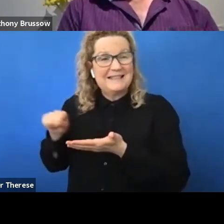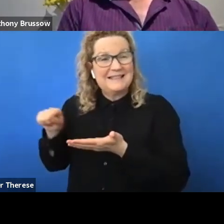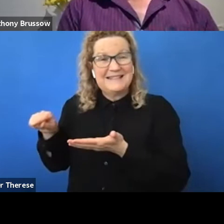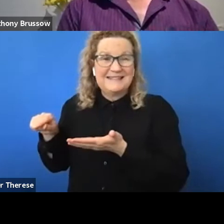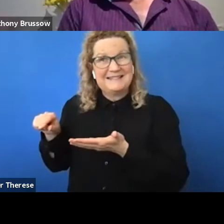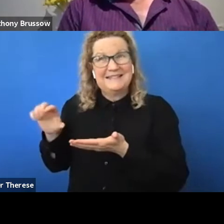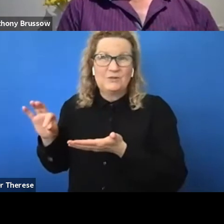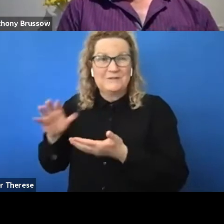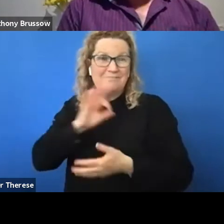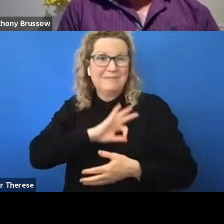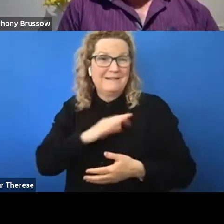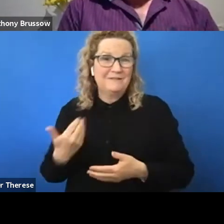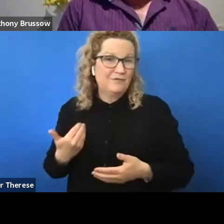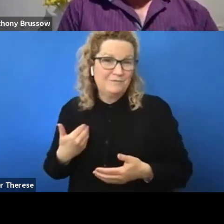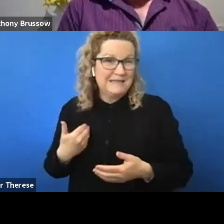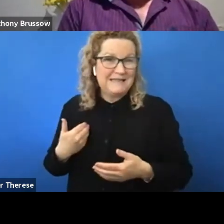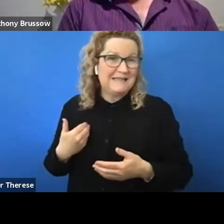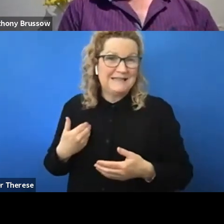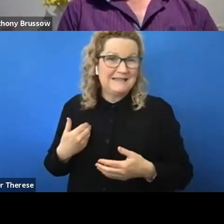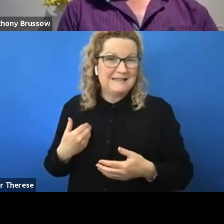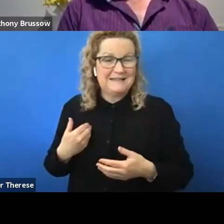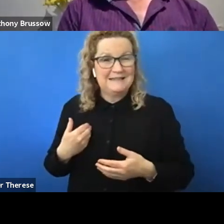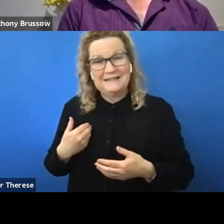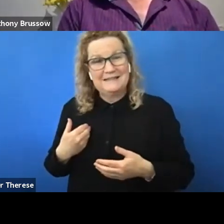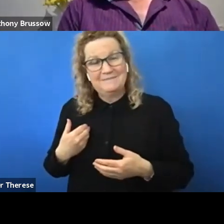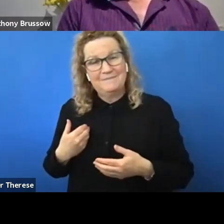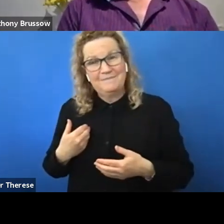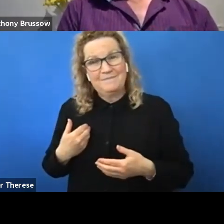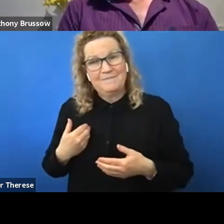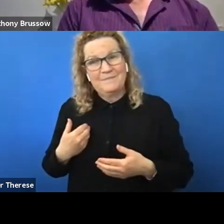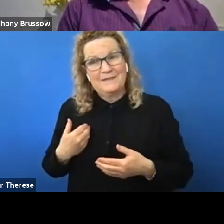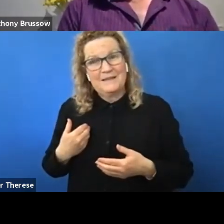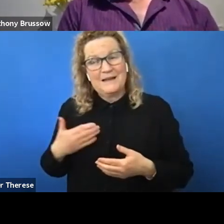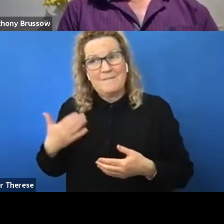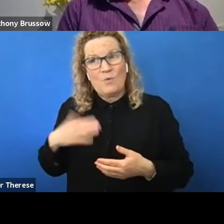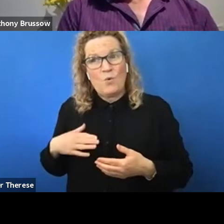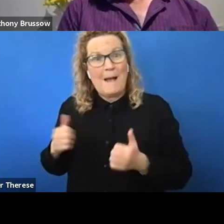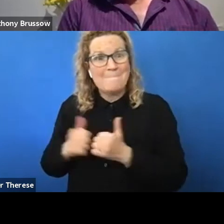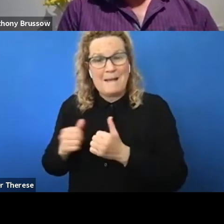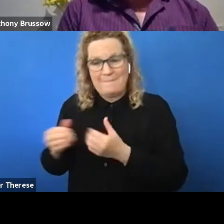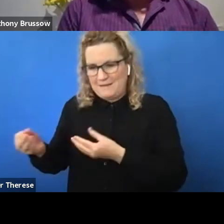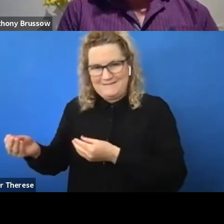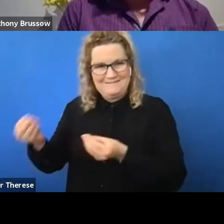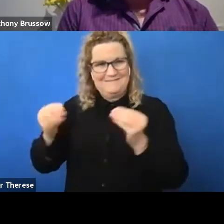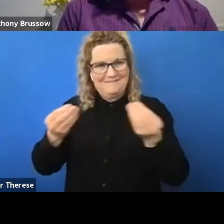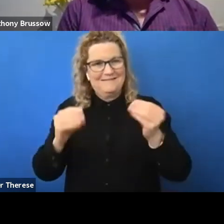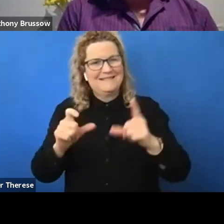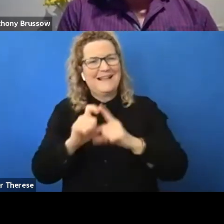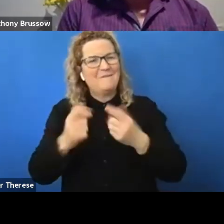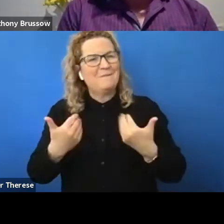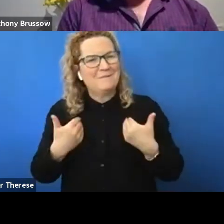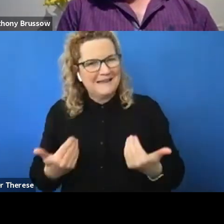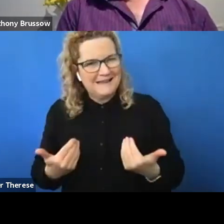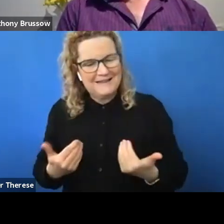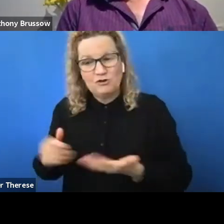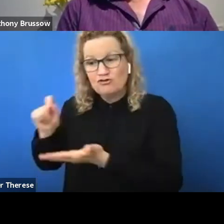that beneficial to me, just because I have difficulty in moving pieces of paper and stuff around. So